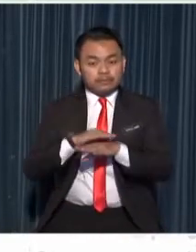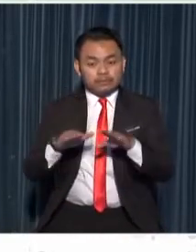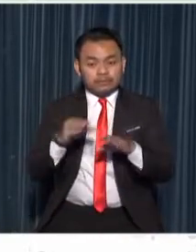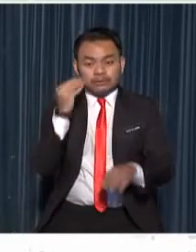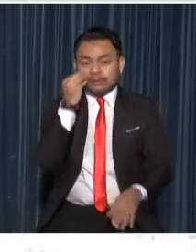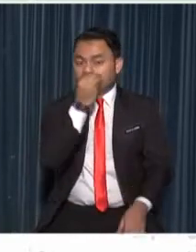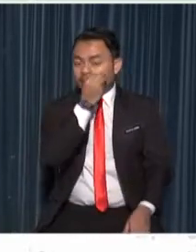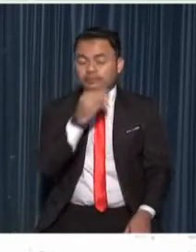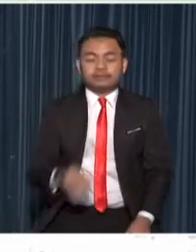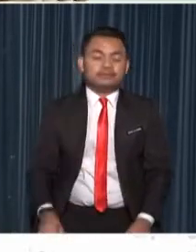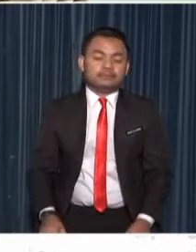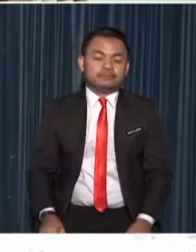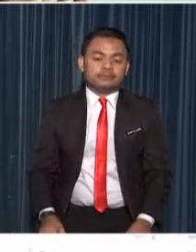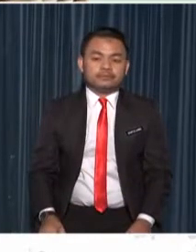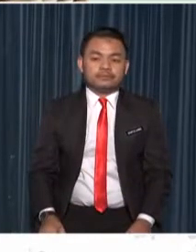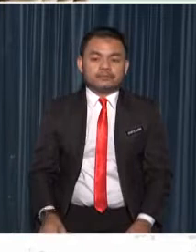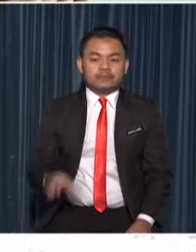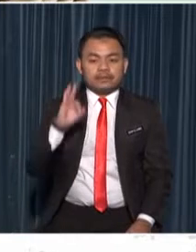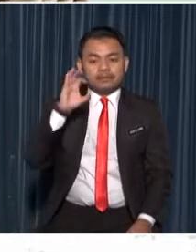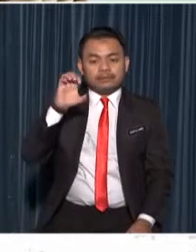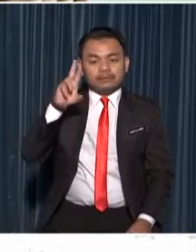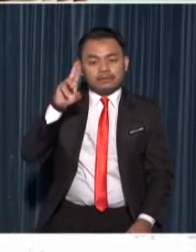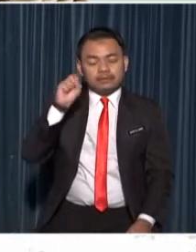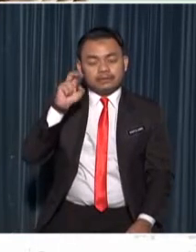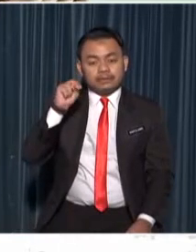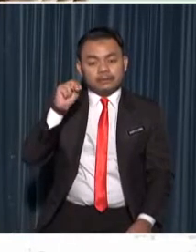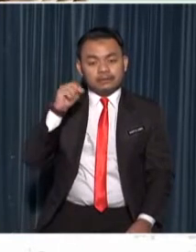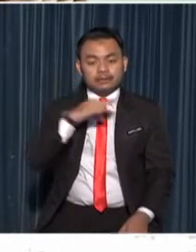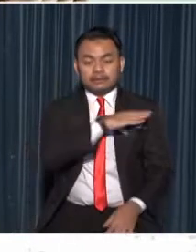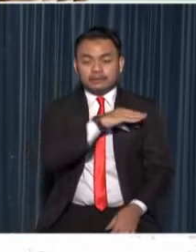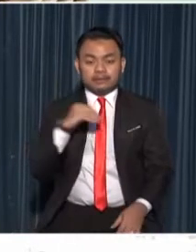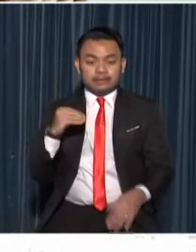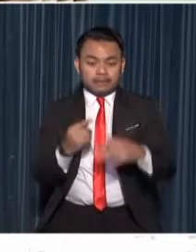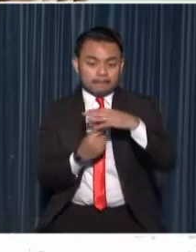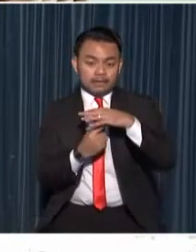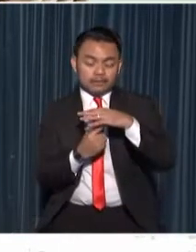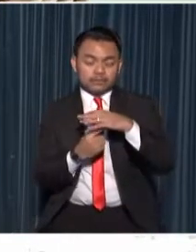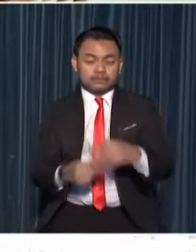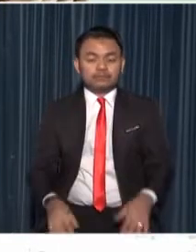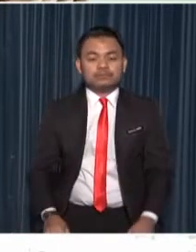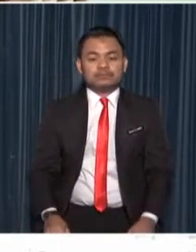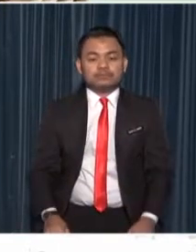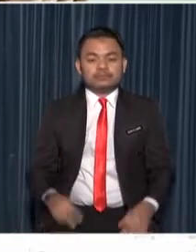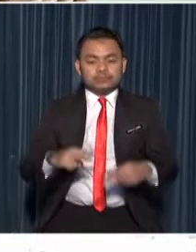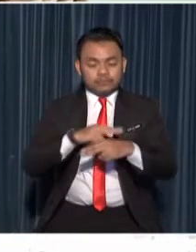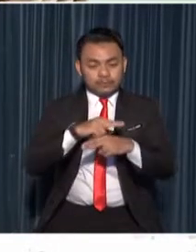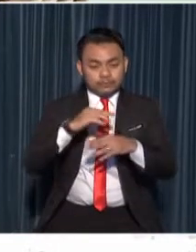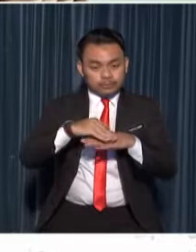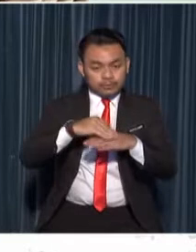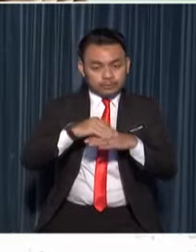fern and mushrooms these plants reproduce through spas